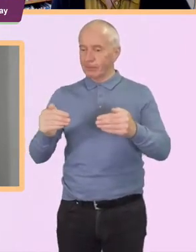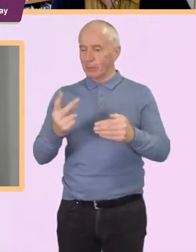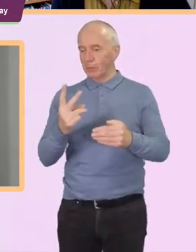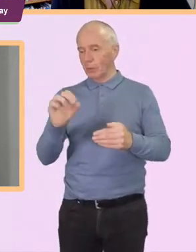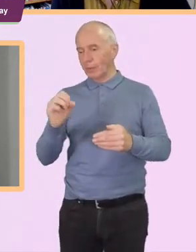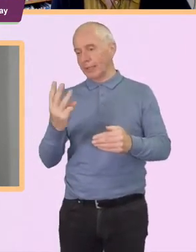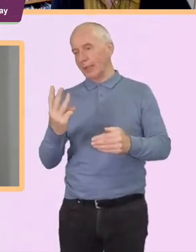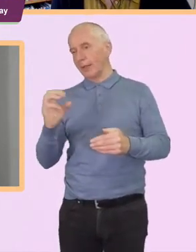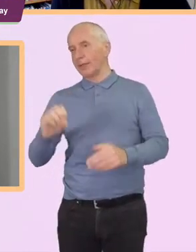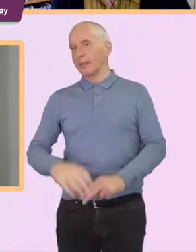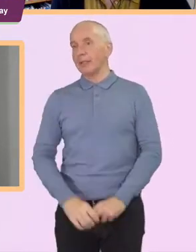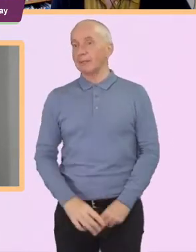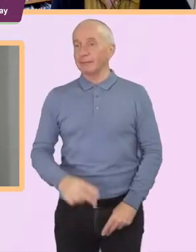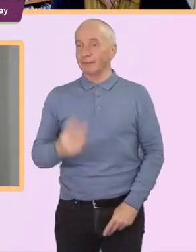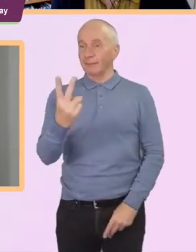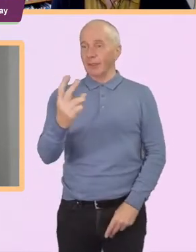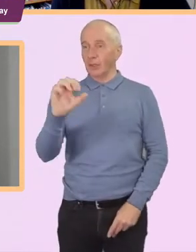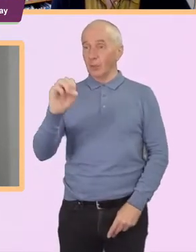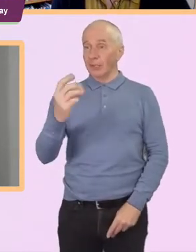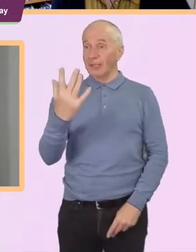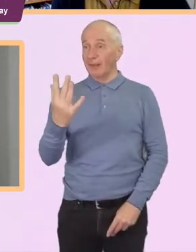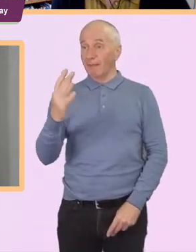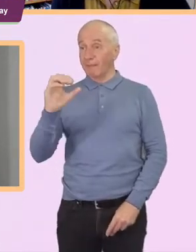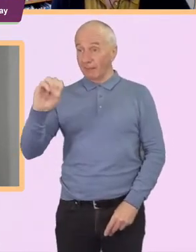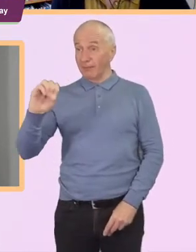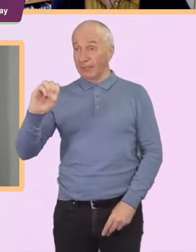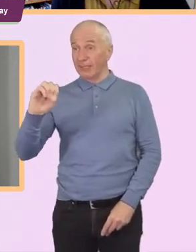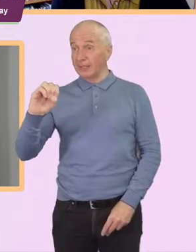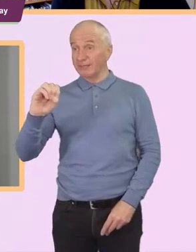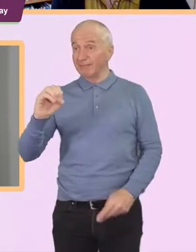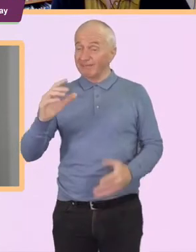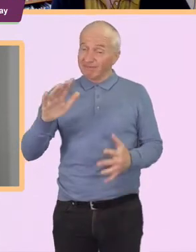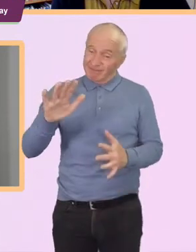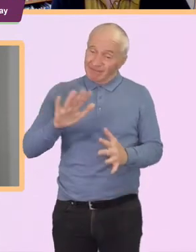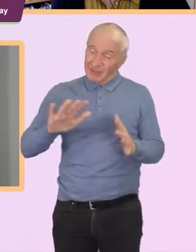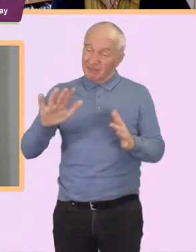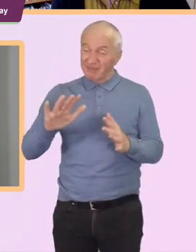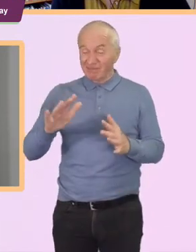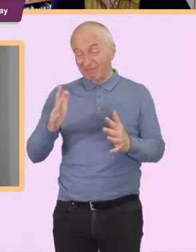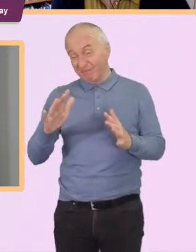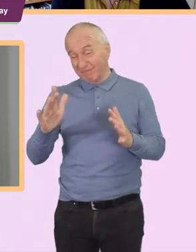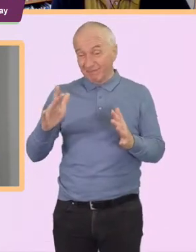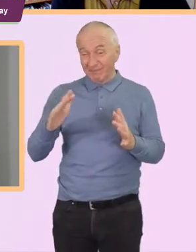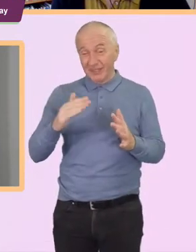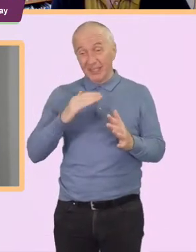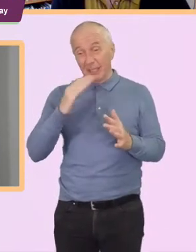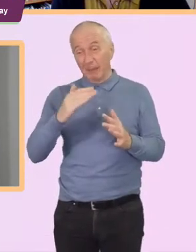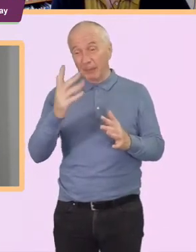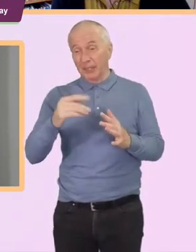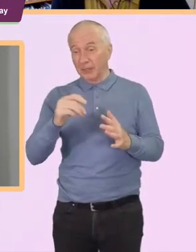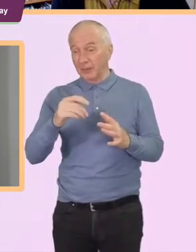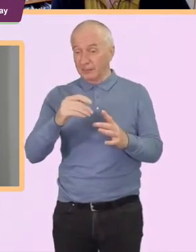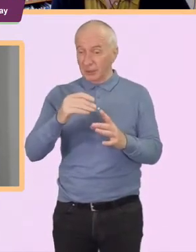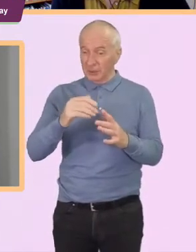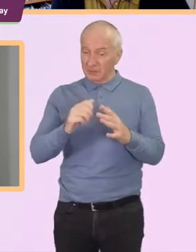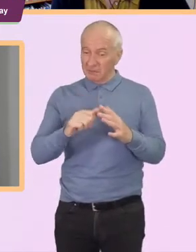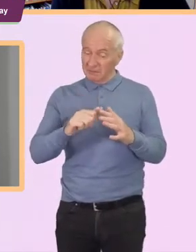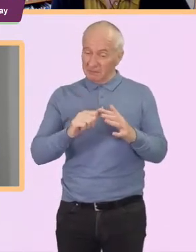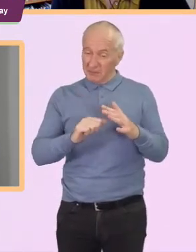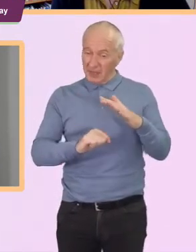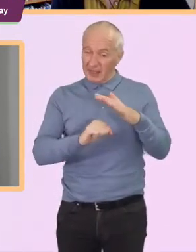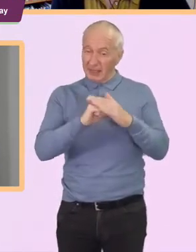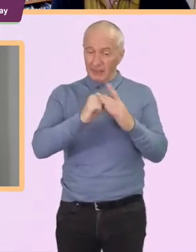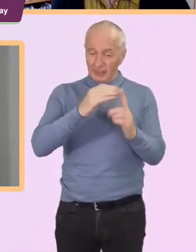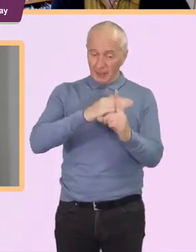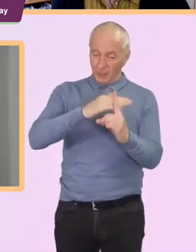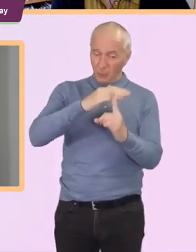Um 2050 is just about enough to limit the warming to two degrees if we reach net zero